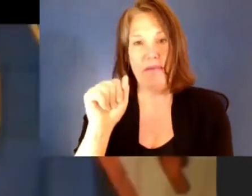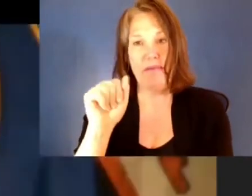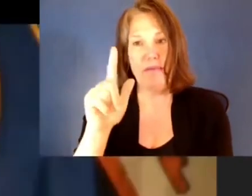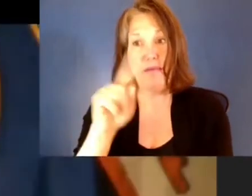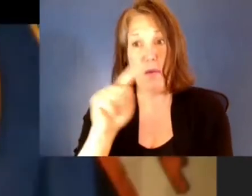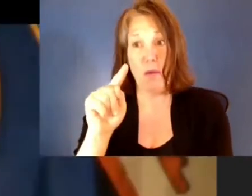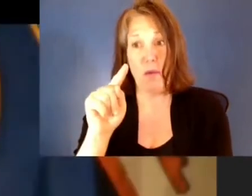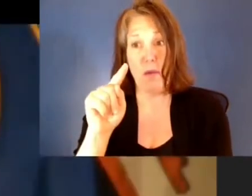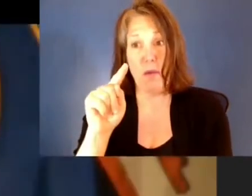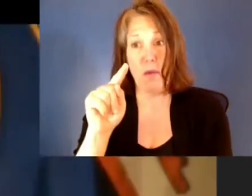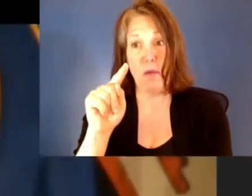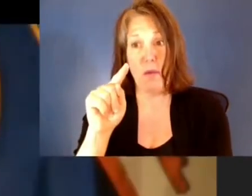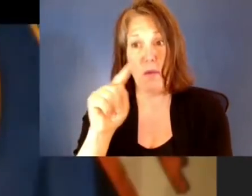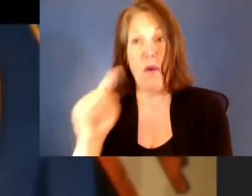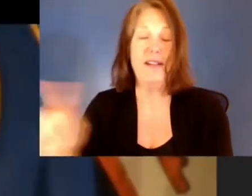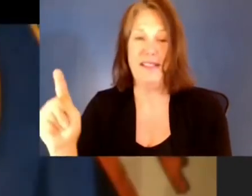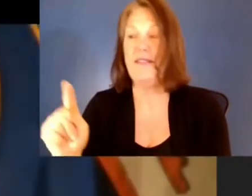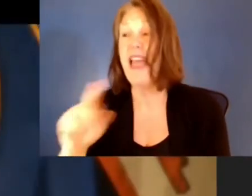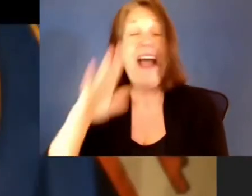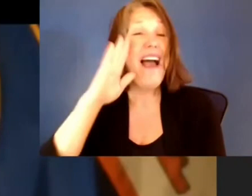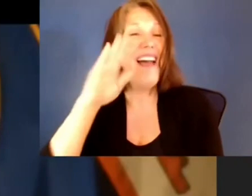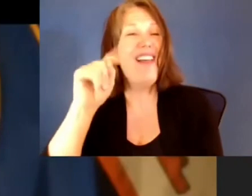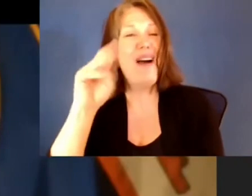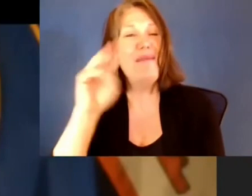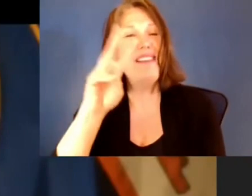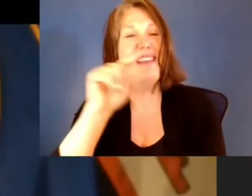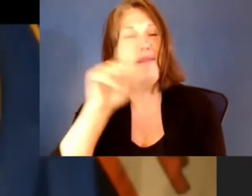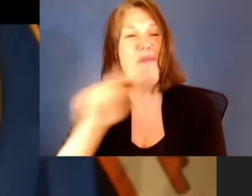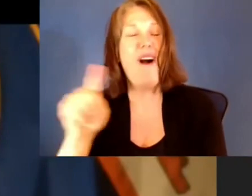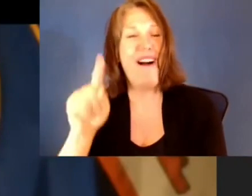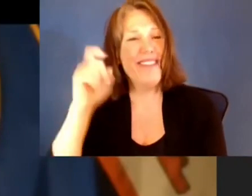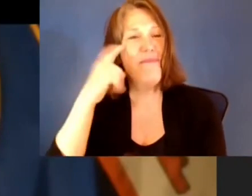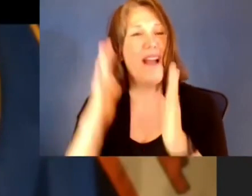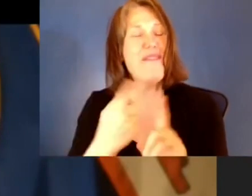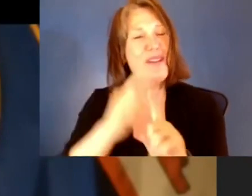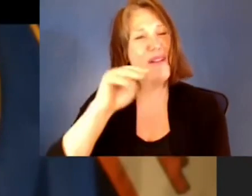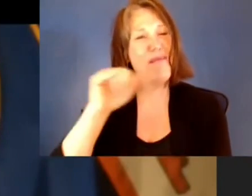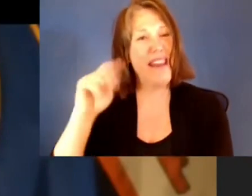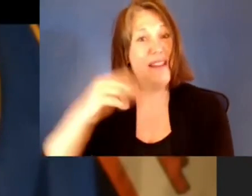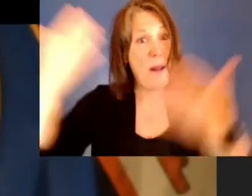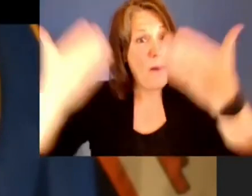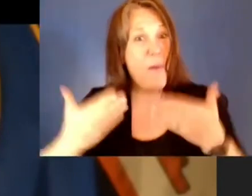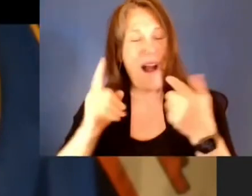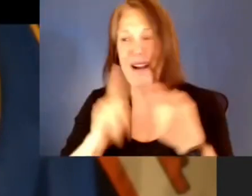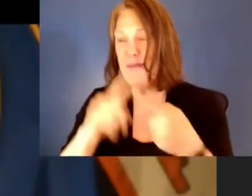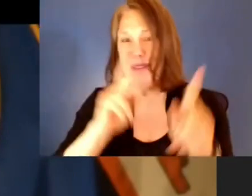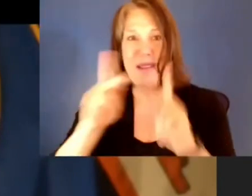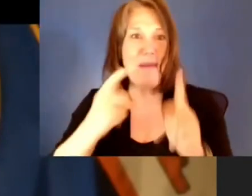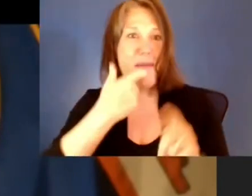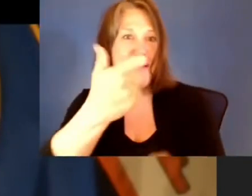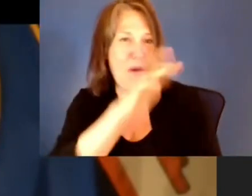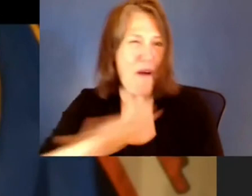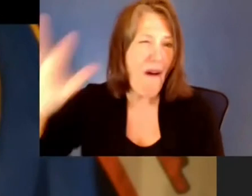Hi, everyone. I'm Tim Walz, Governor of the great state of Minnesota. A big welcome to the folks viewing this event from around the world. As a classroom